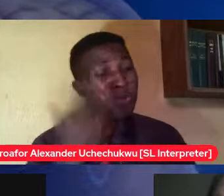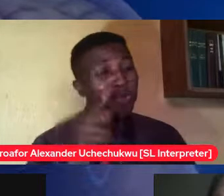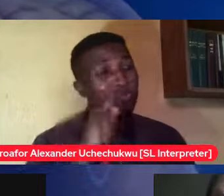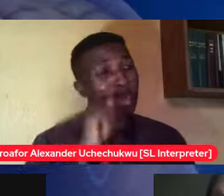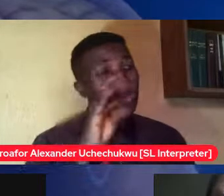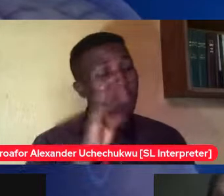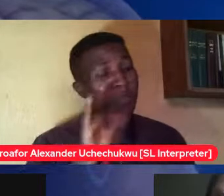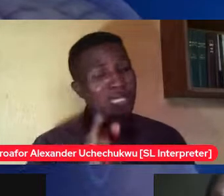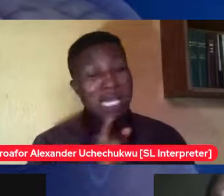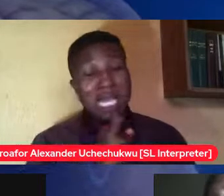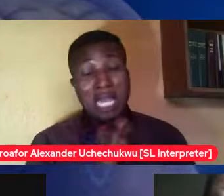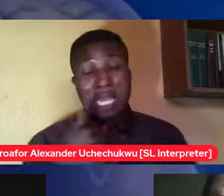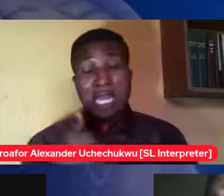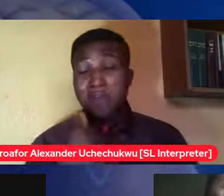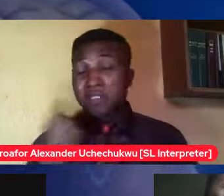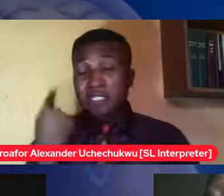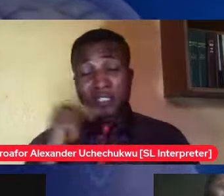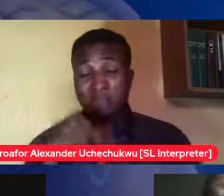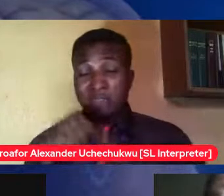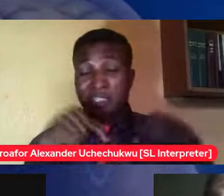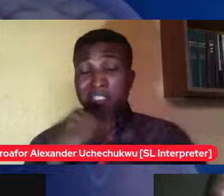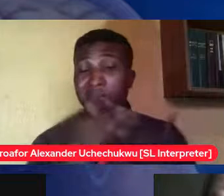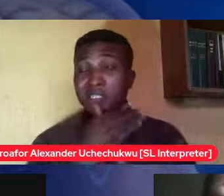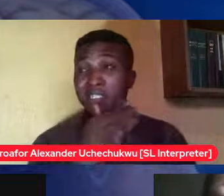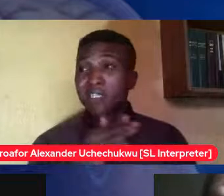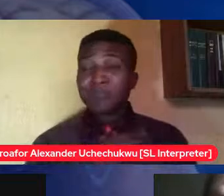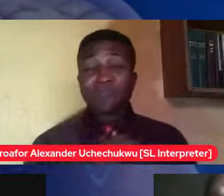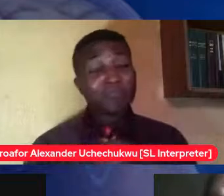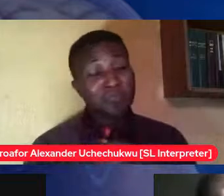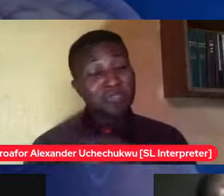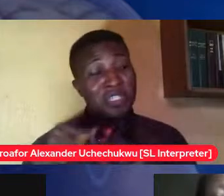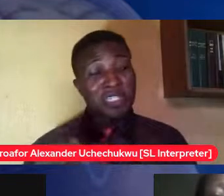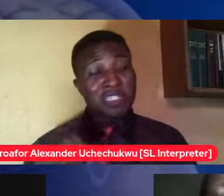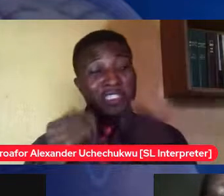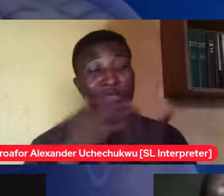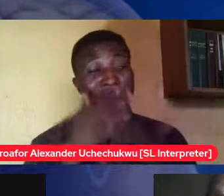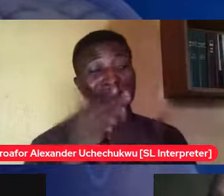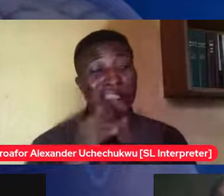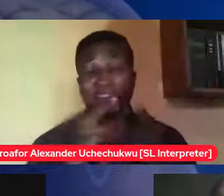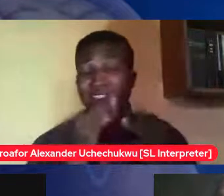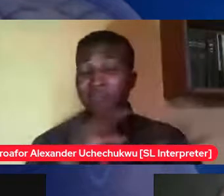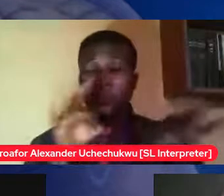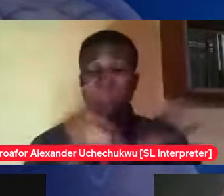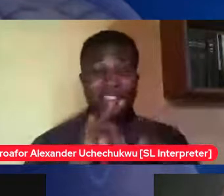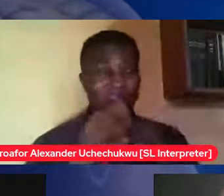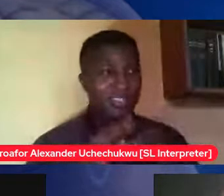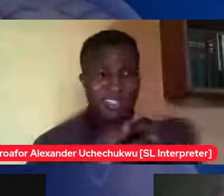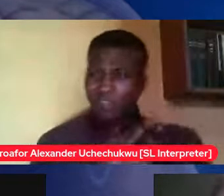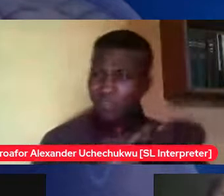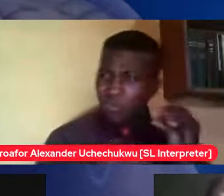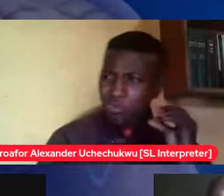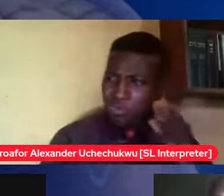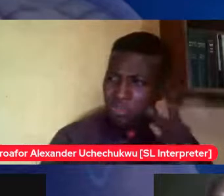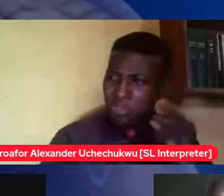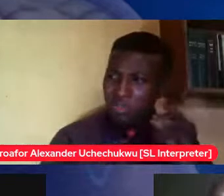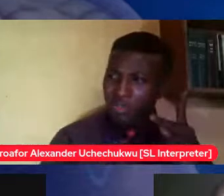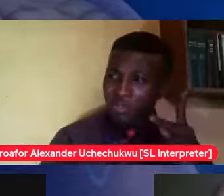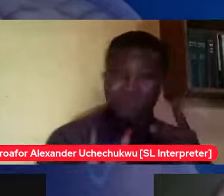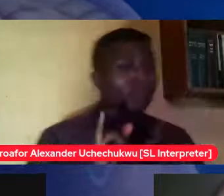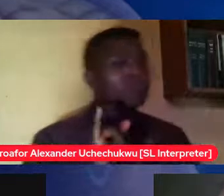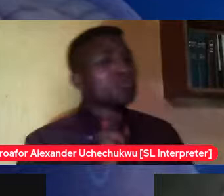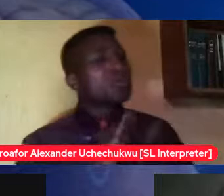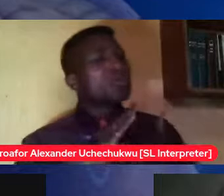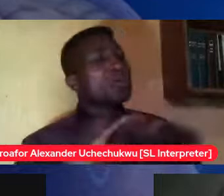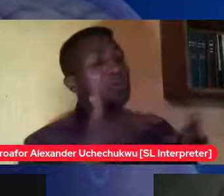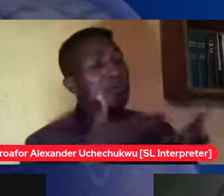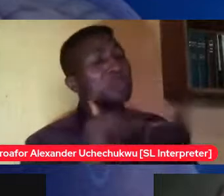this matter it's a very matter is very very important to me i said okay ma she says you know i just wanted to tell you open your ear and